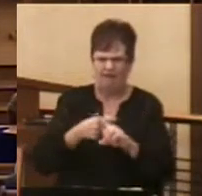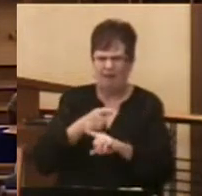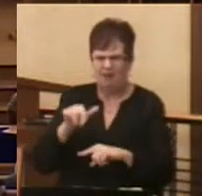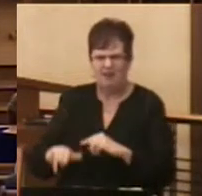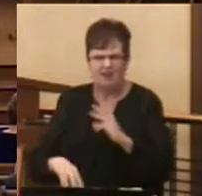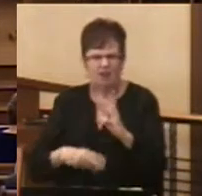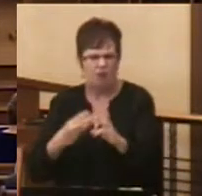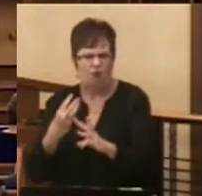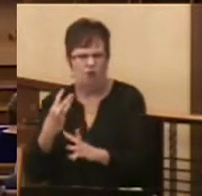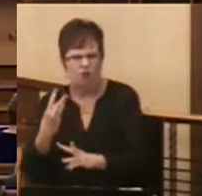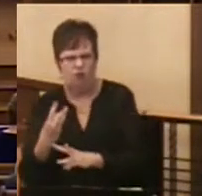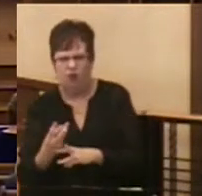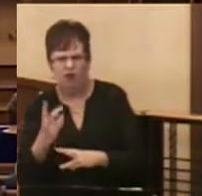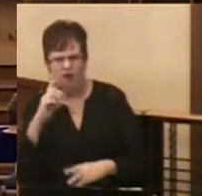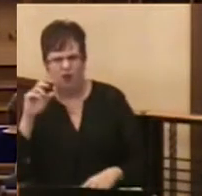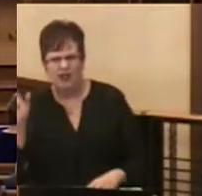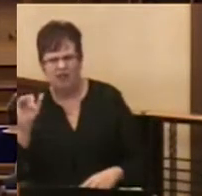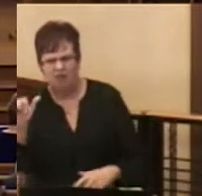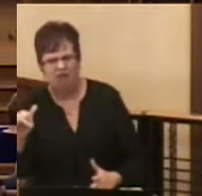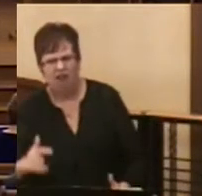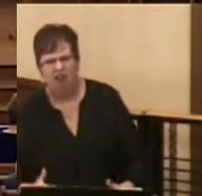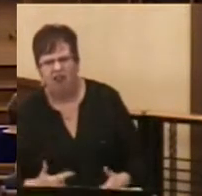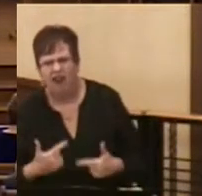and unto eternal life.